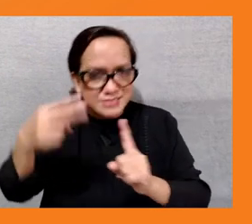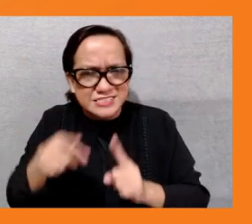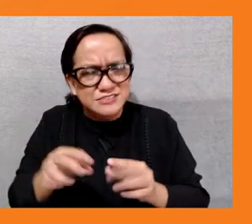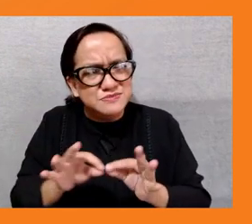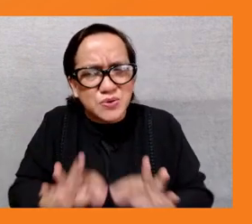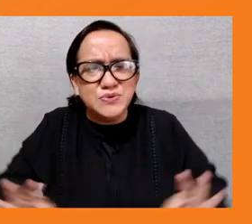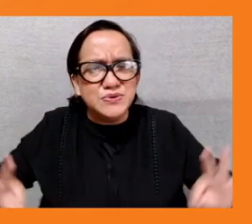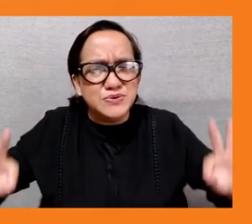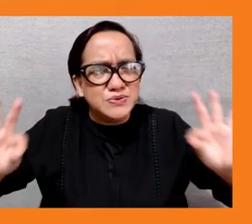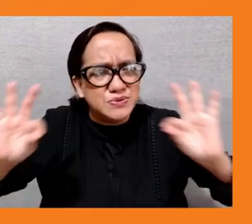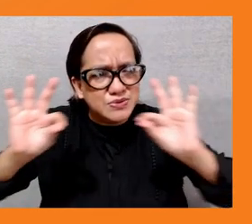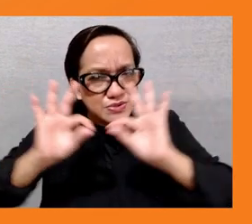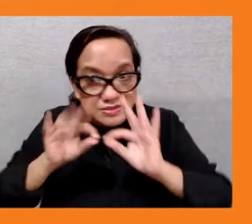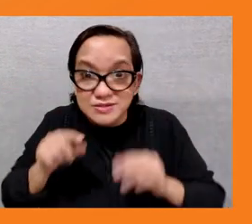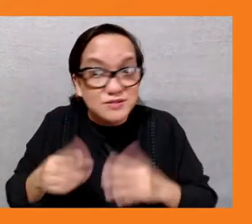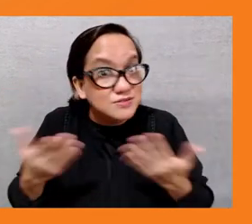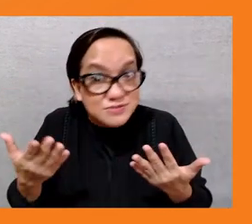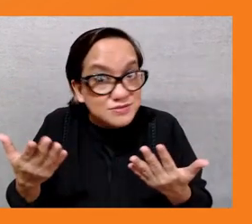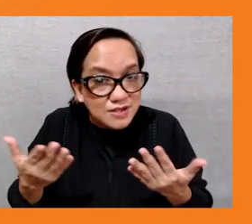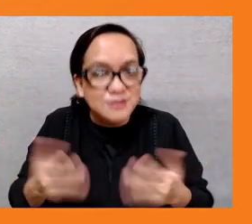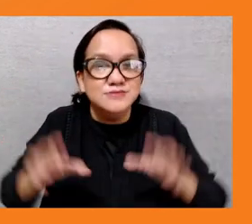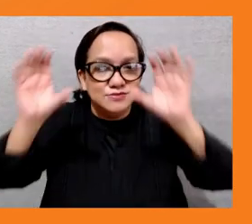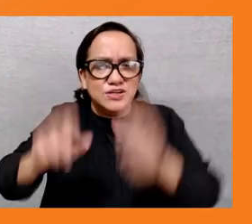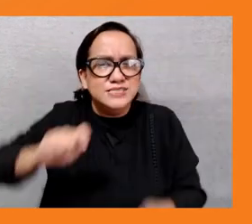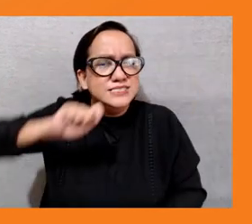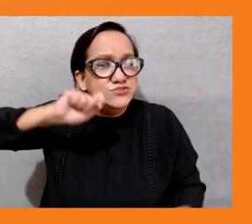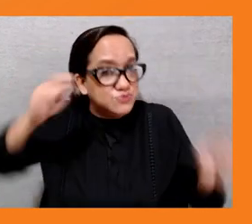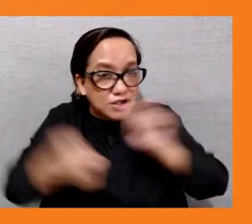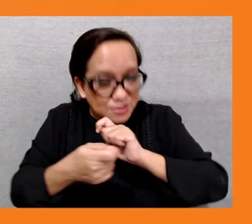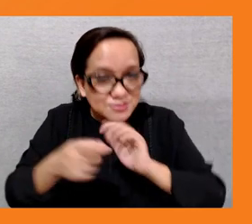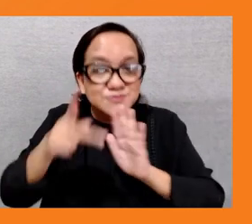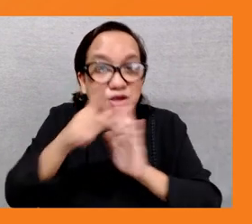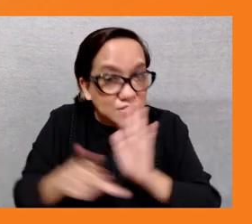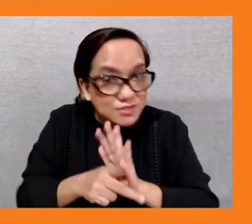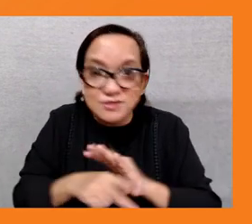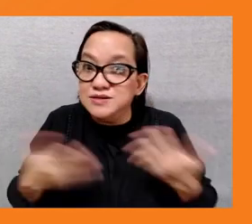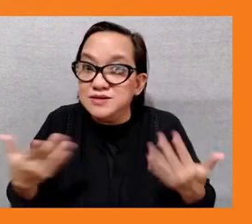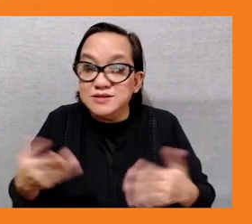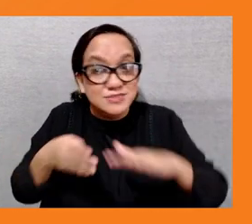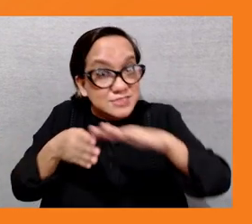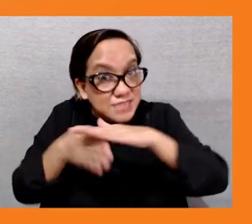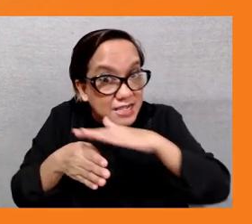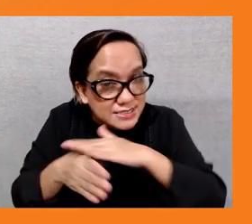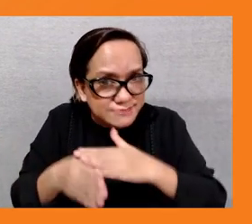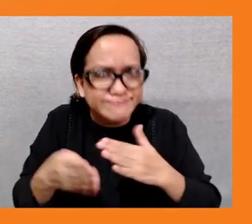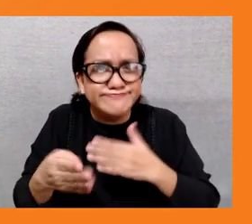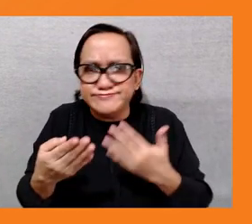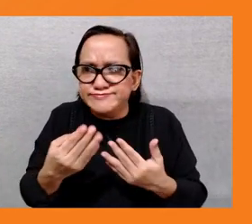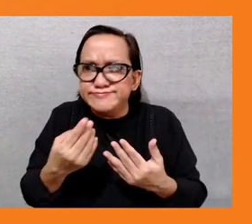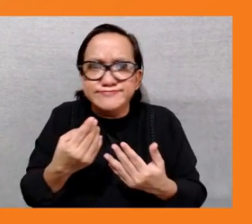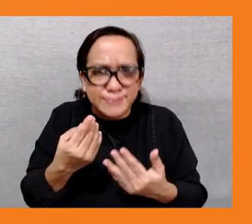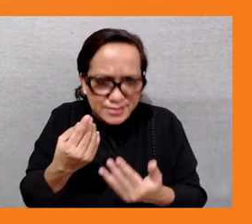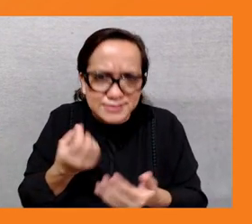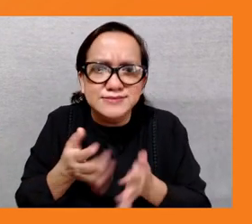well as the the the access to information for young people to learn about where the economy is going and how can they take advantage of